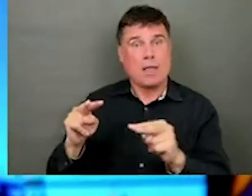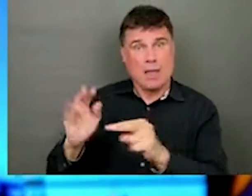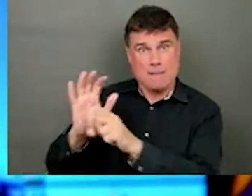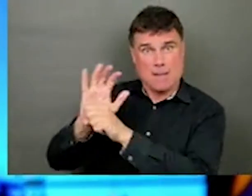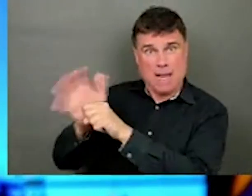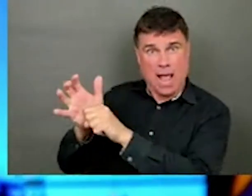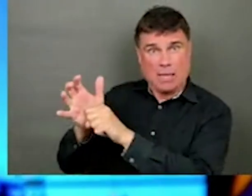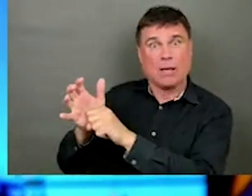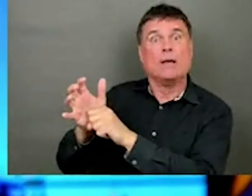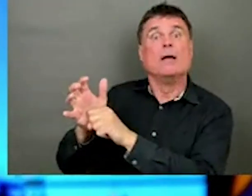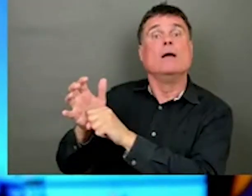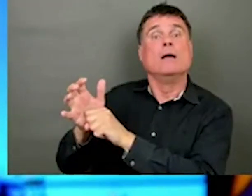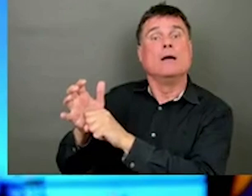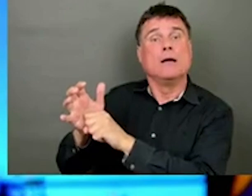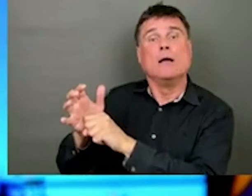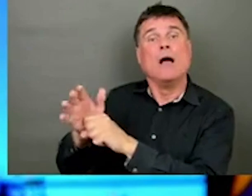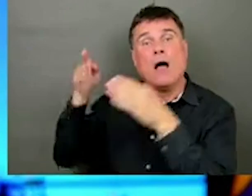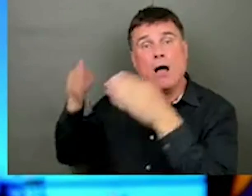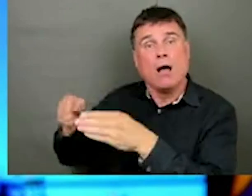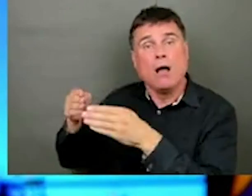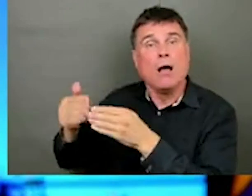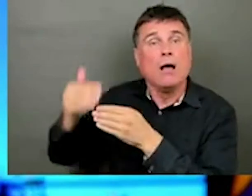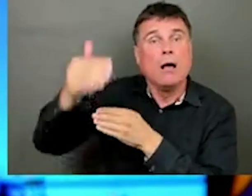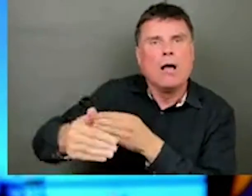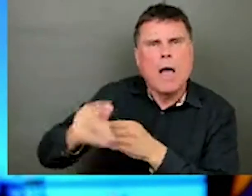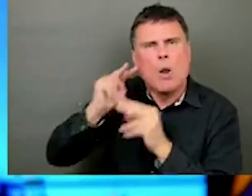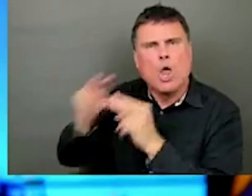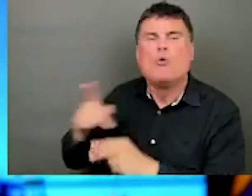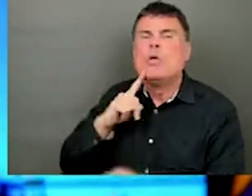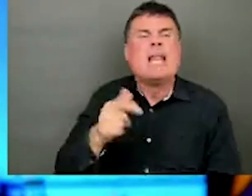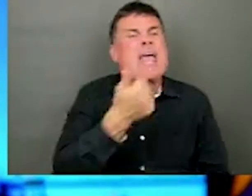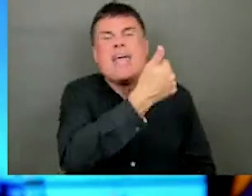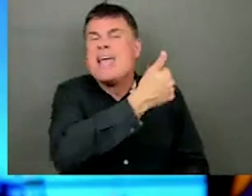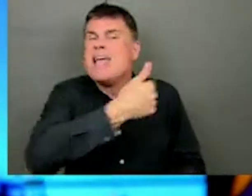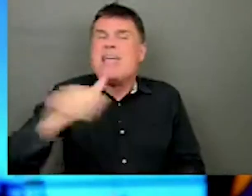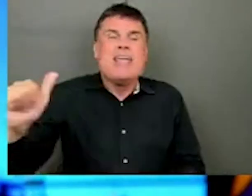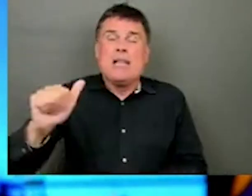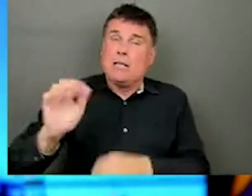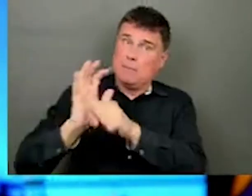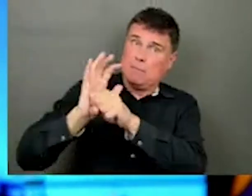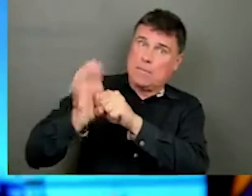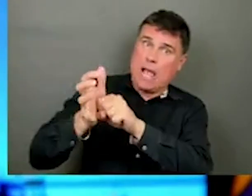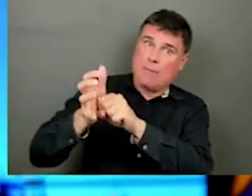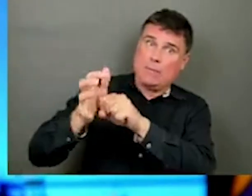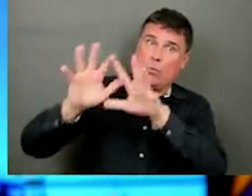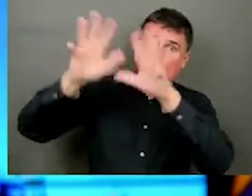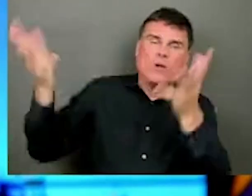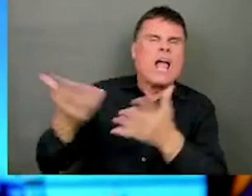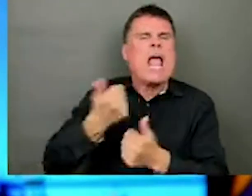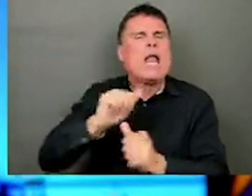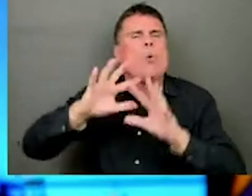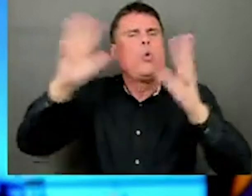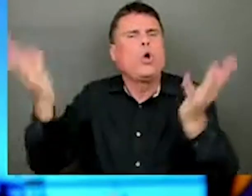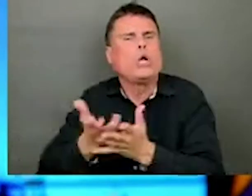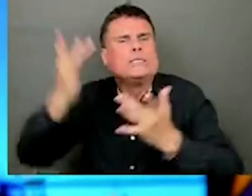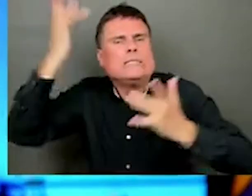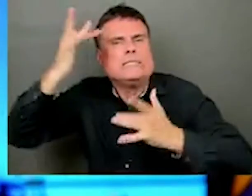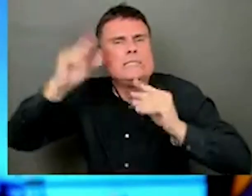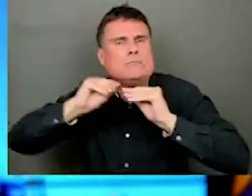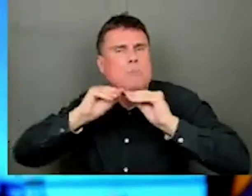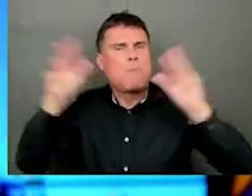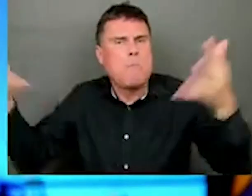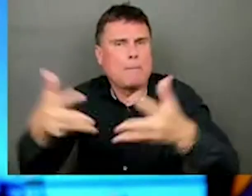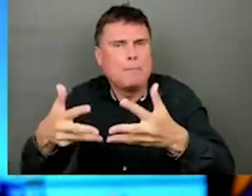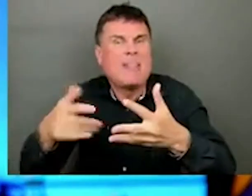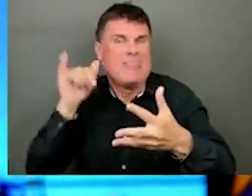need to do what we can to support nurses, to support all of the healthcare workers in our settings across the province. And one of the really important